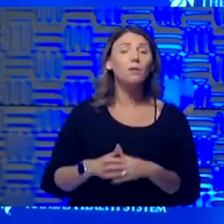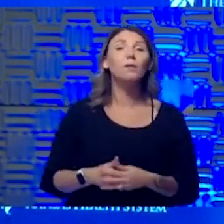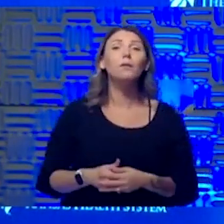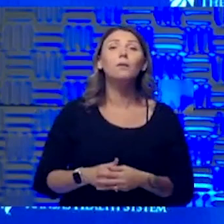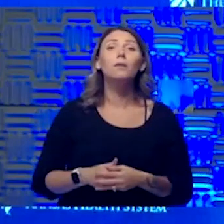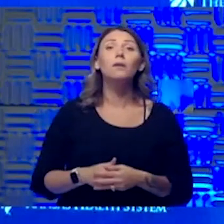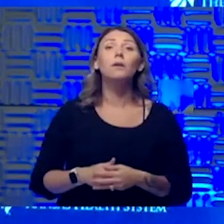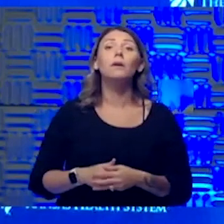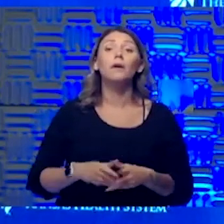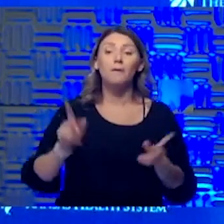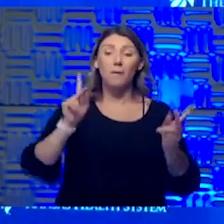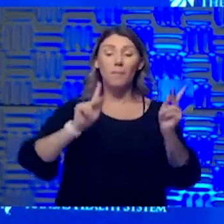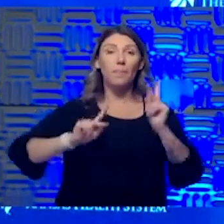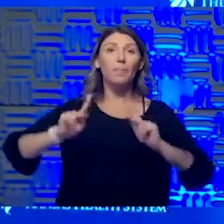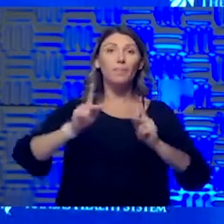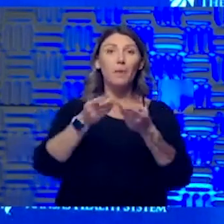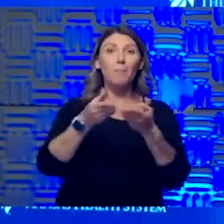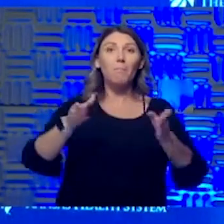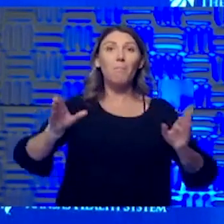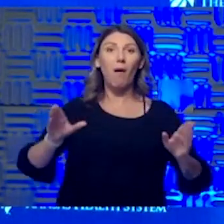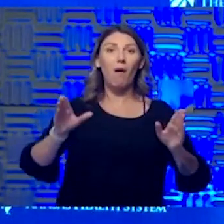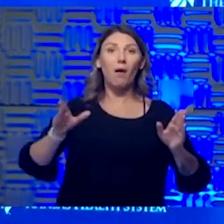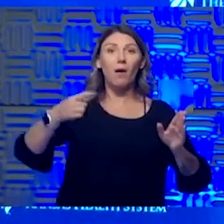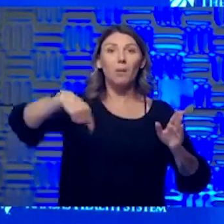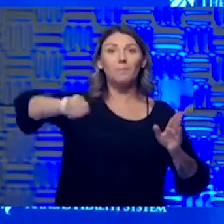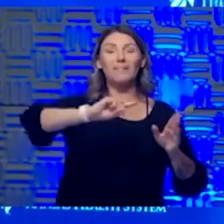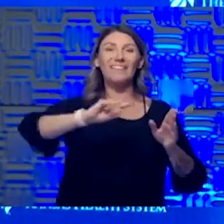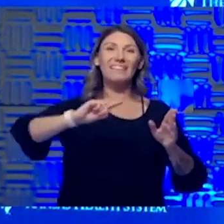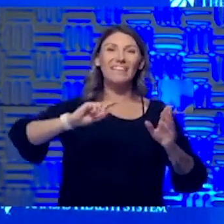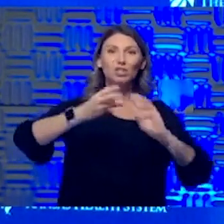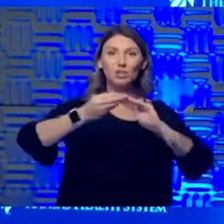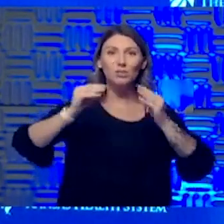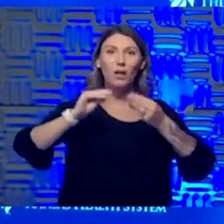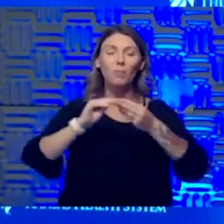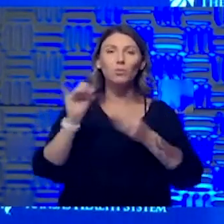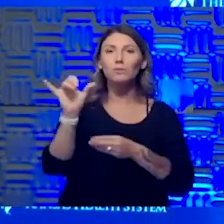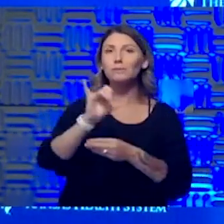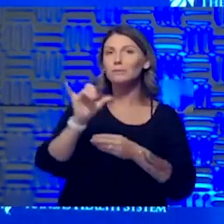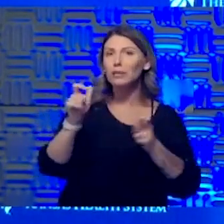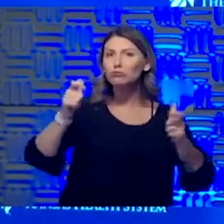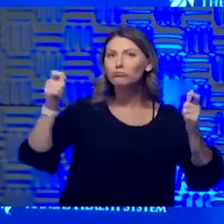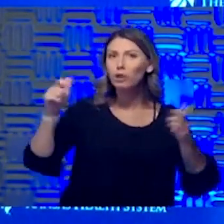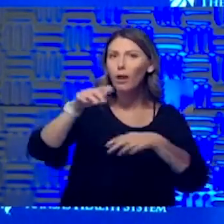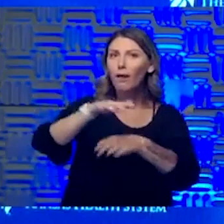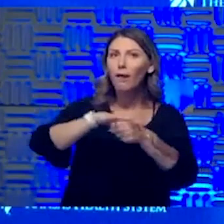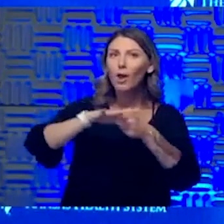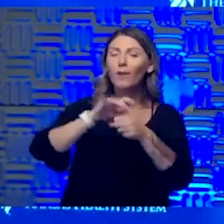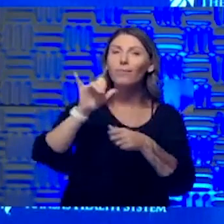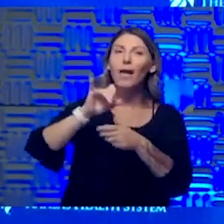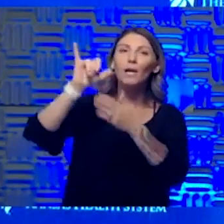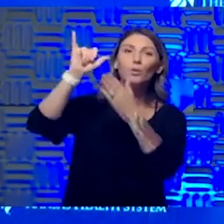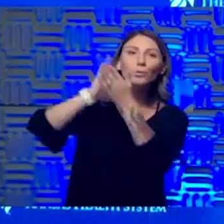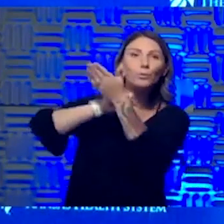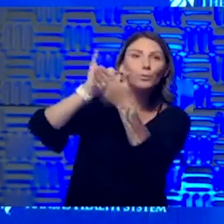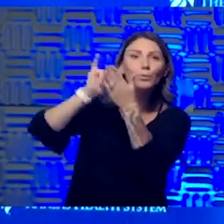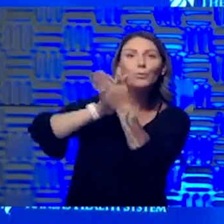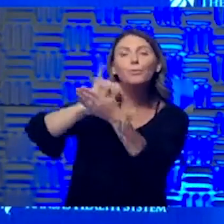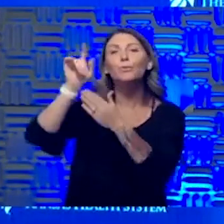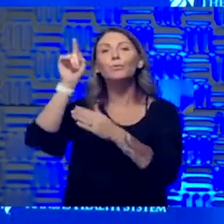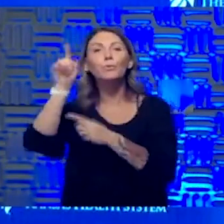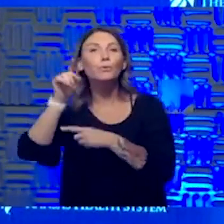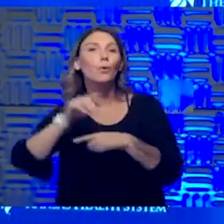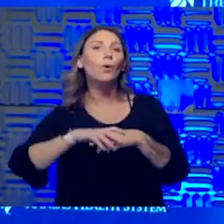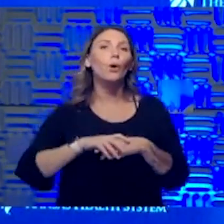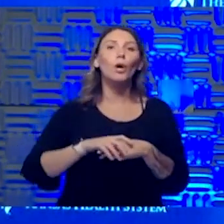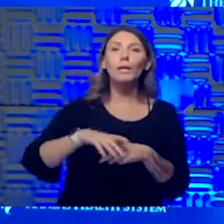have the population density of some of our larger urban areas like New York and Chicago and Detroit. Because of that lower population density